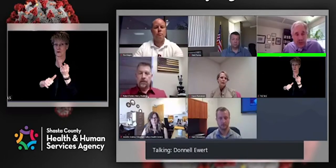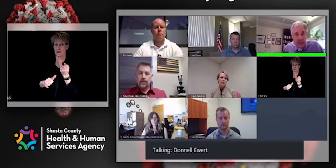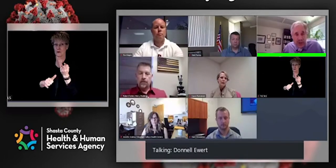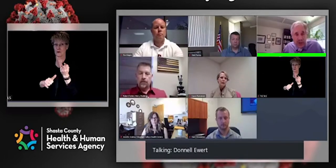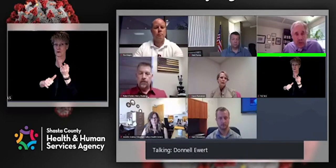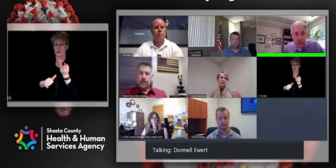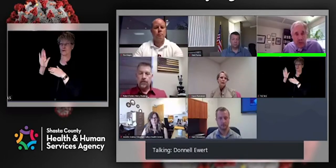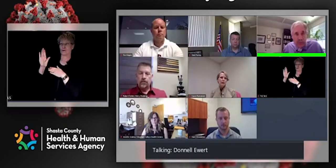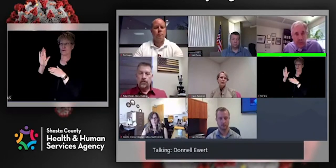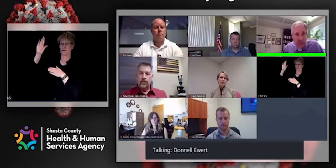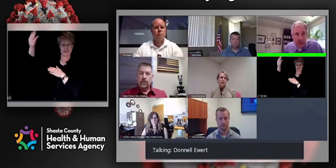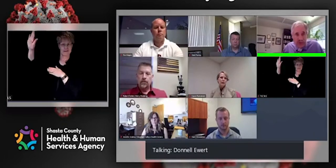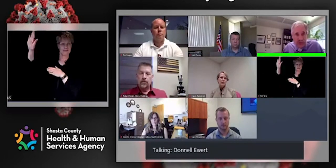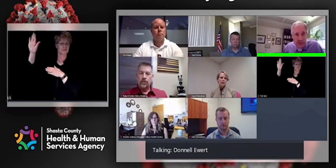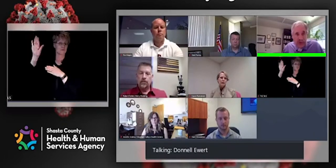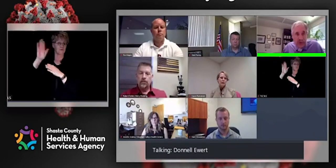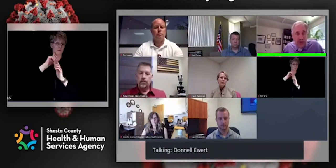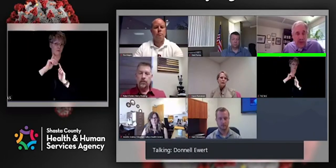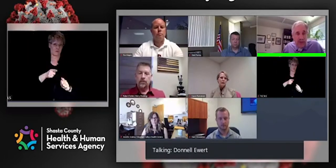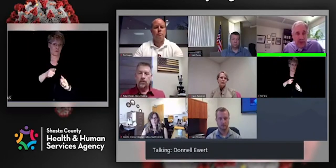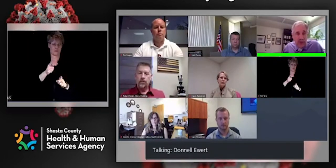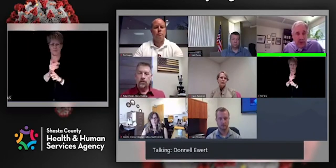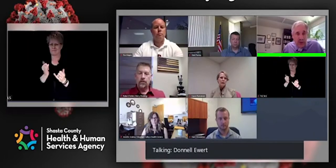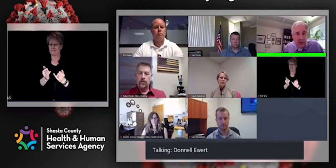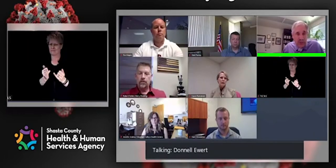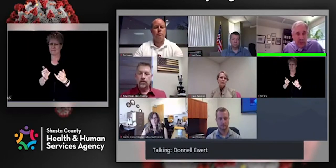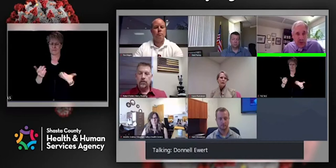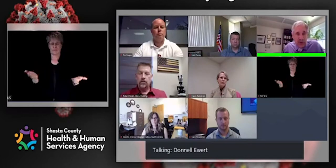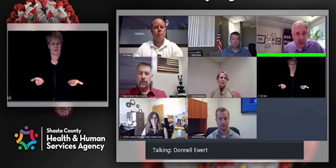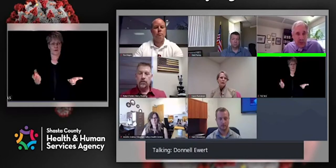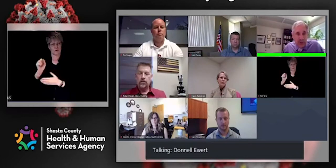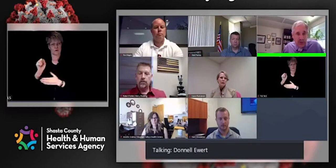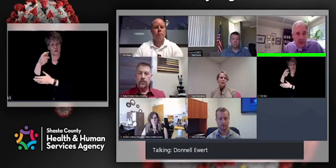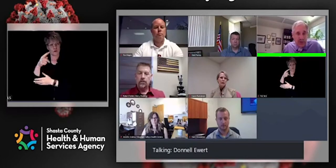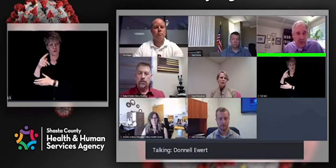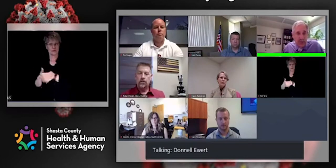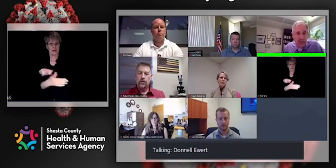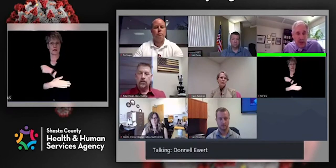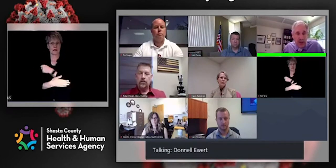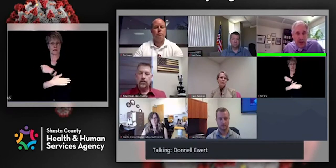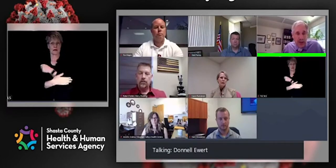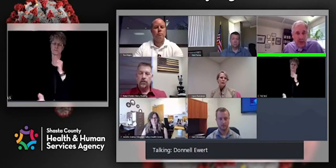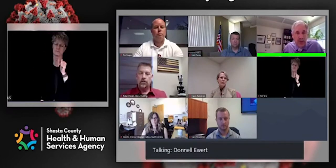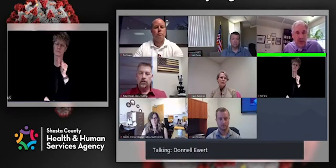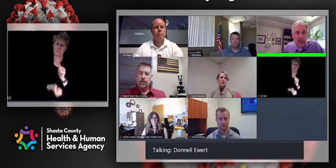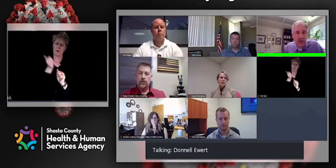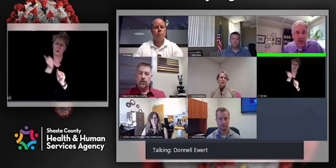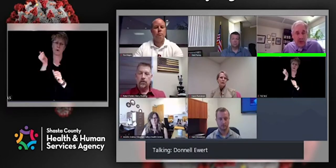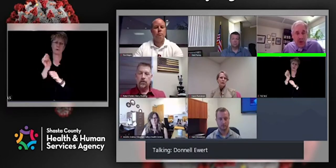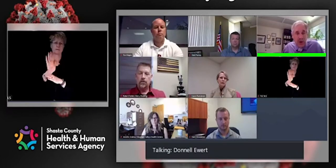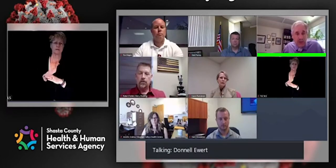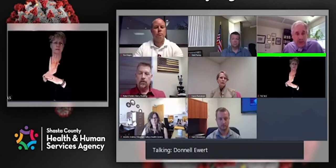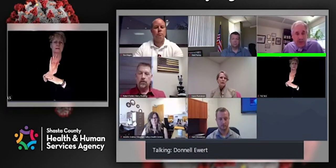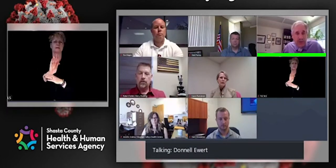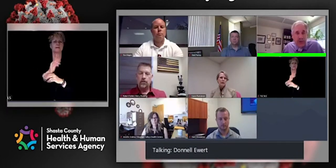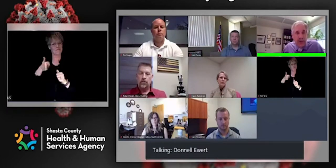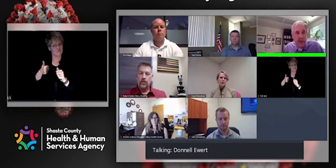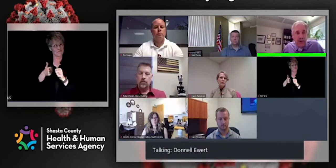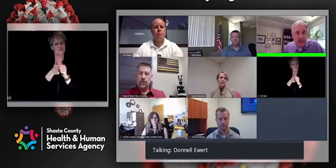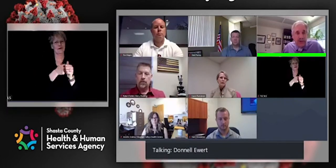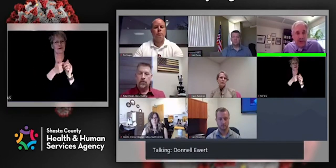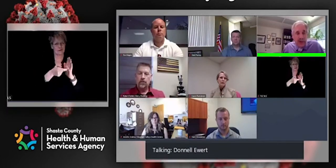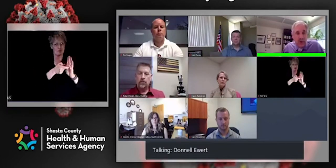we have a situation in Shasta County where most businesses, and thank you to the business community. Most businesses are complying with the requirements